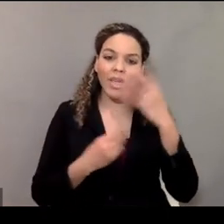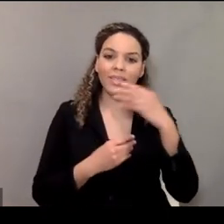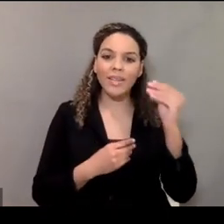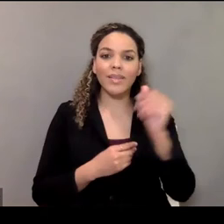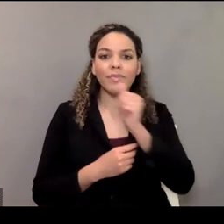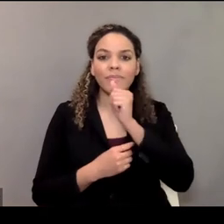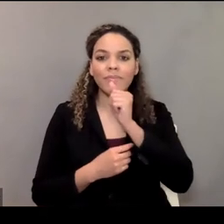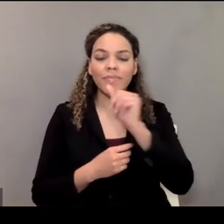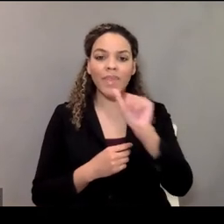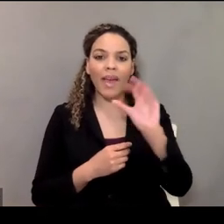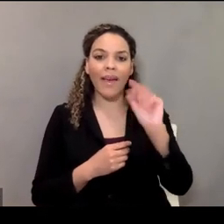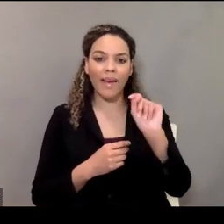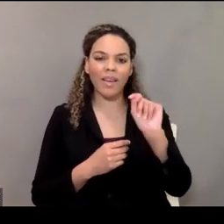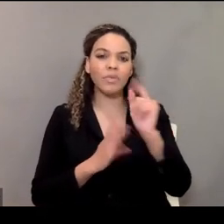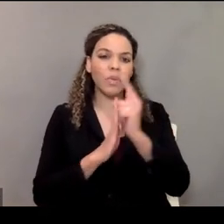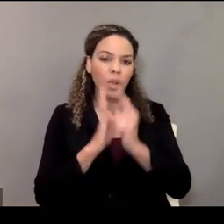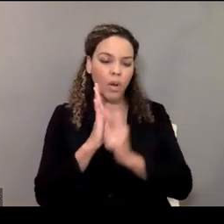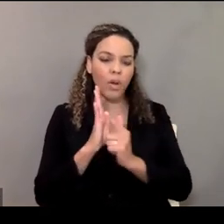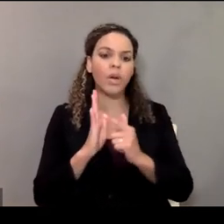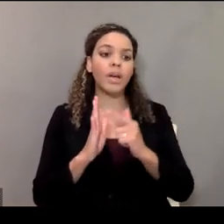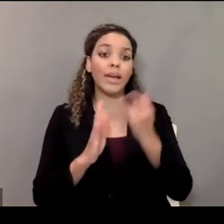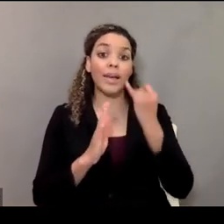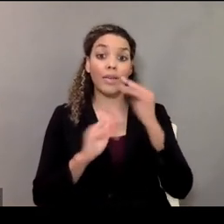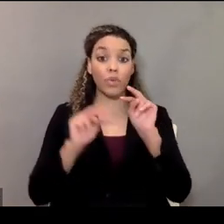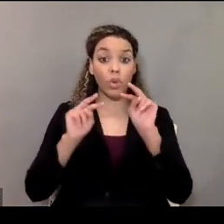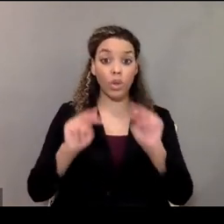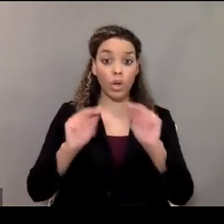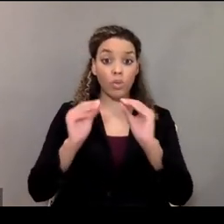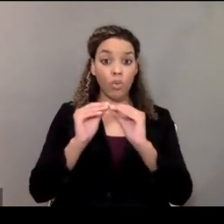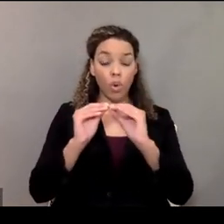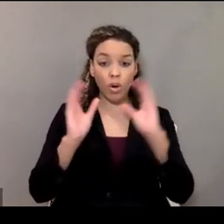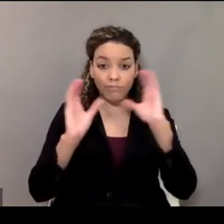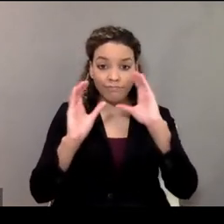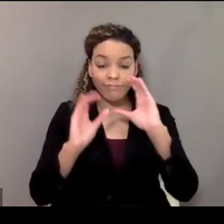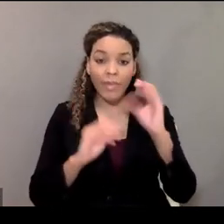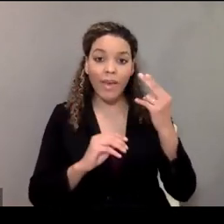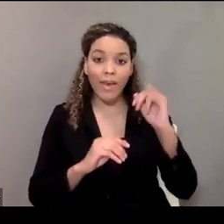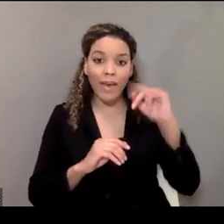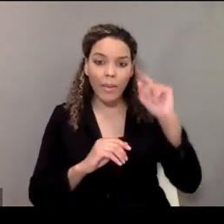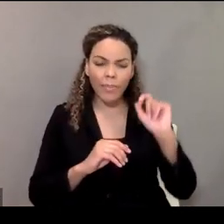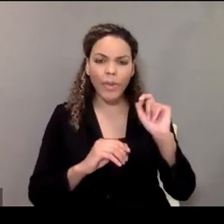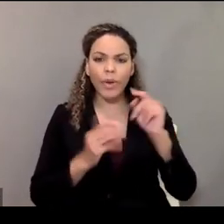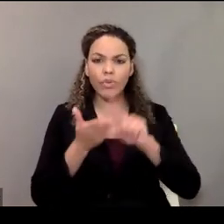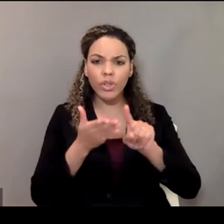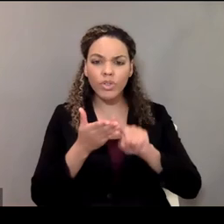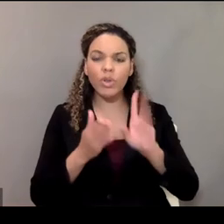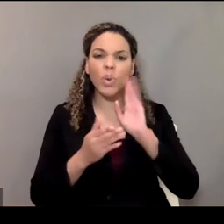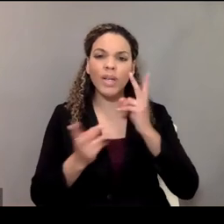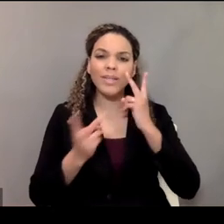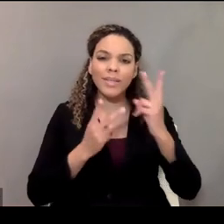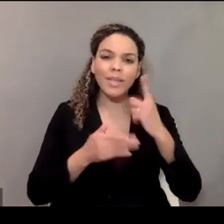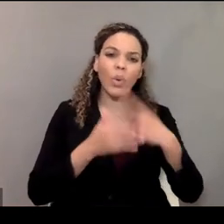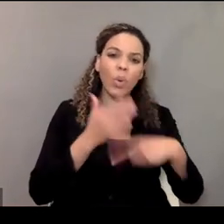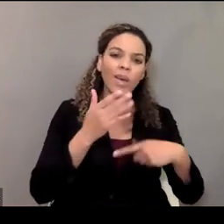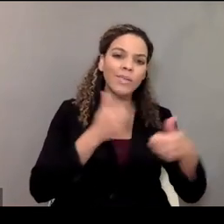Act. And if you go look up HIPAA, you will see what's